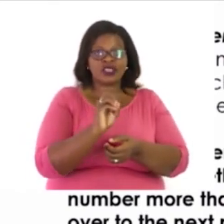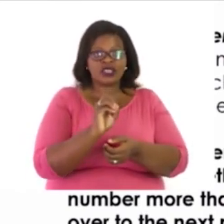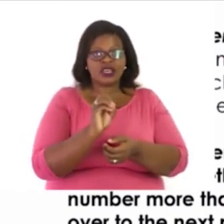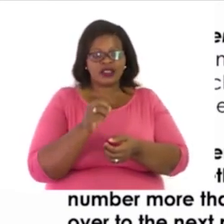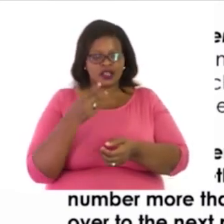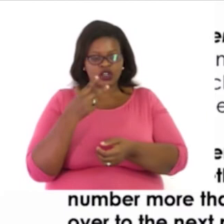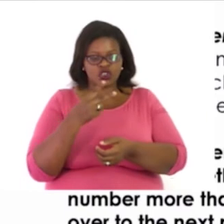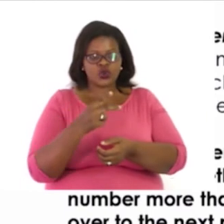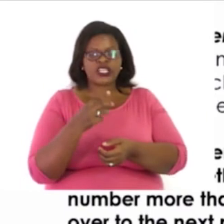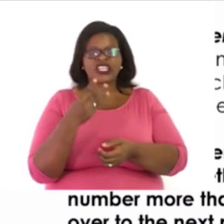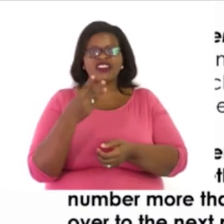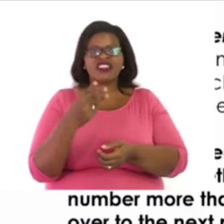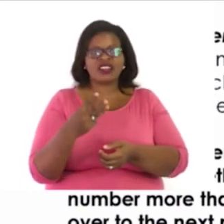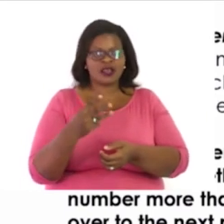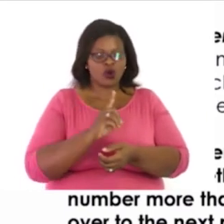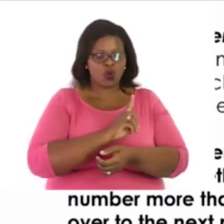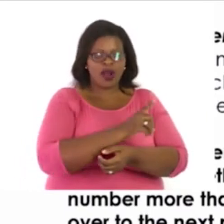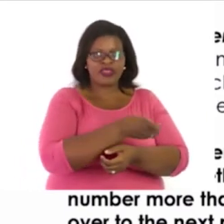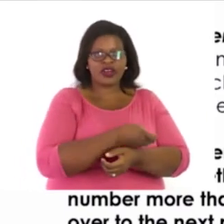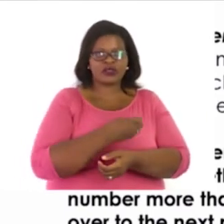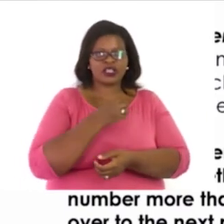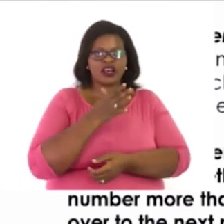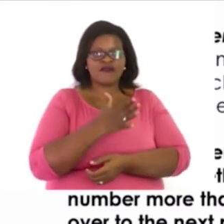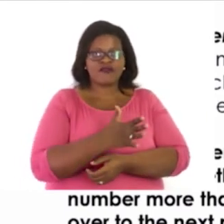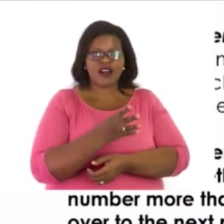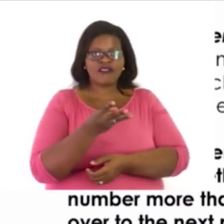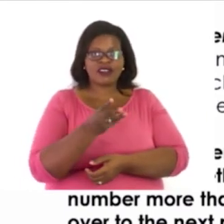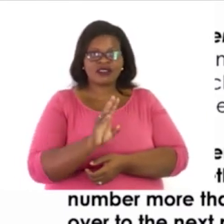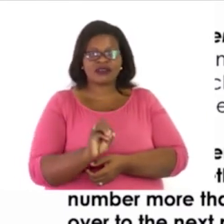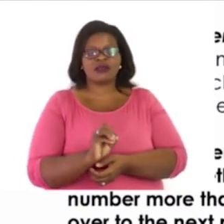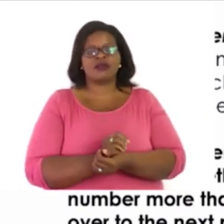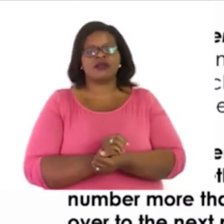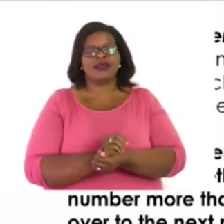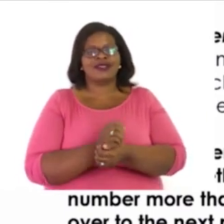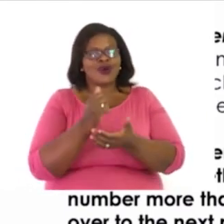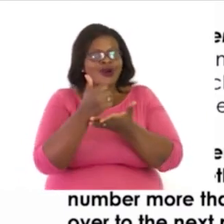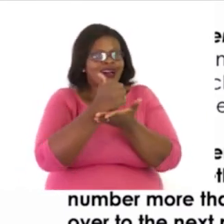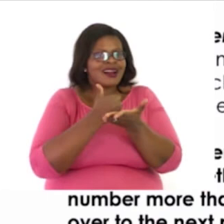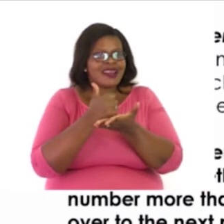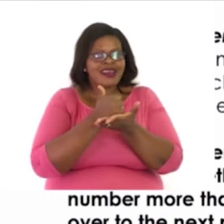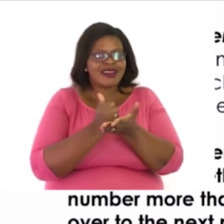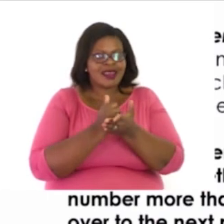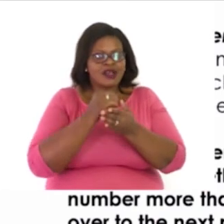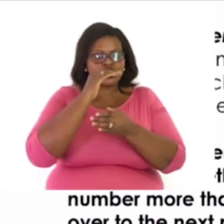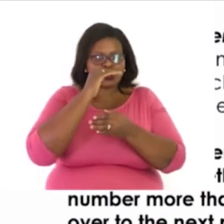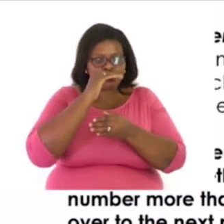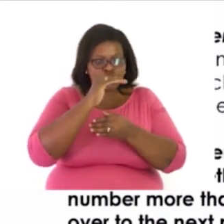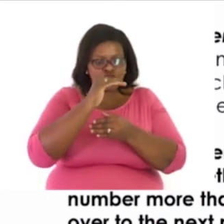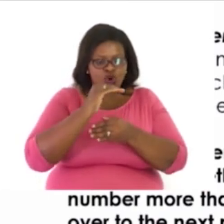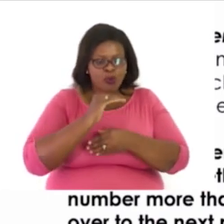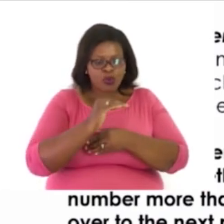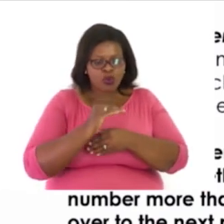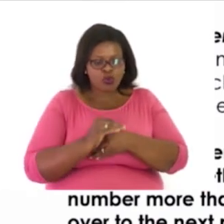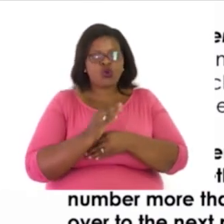And we write 1560. So, we wrote it neatly underneath each other. Units